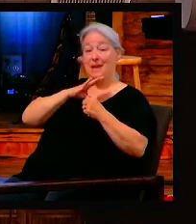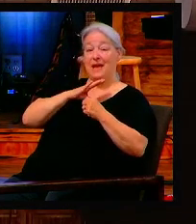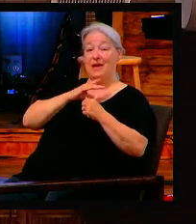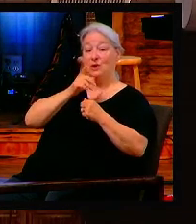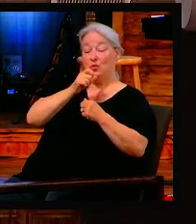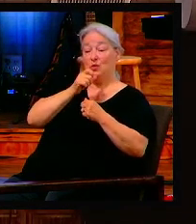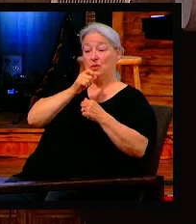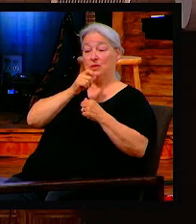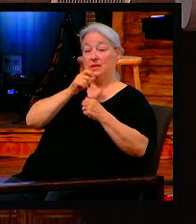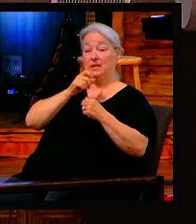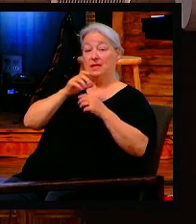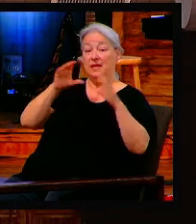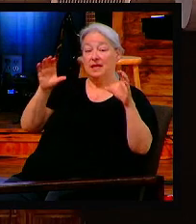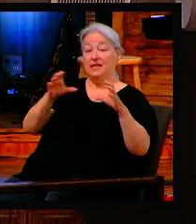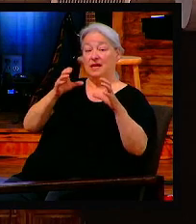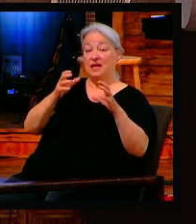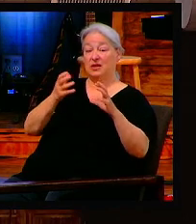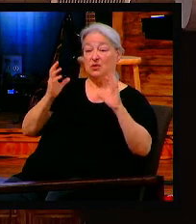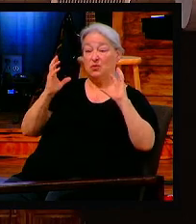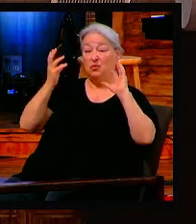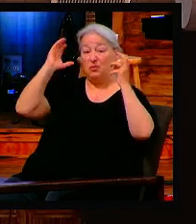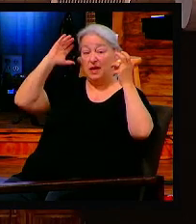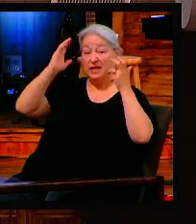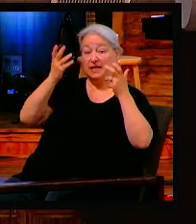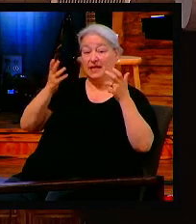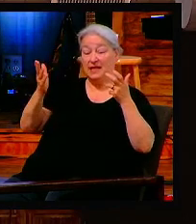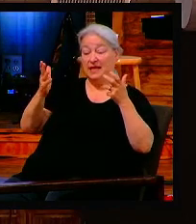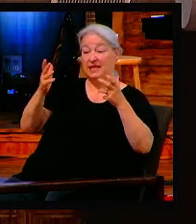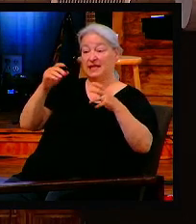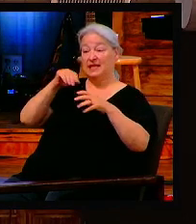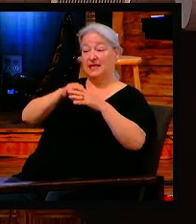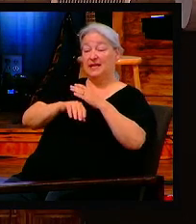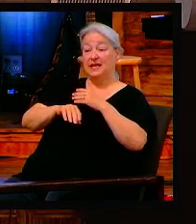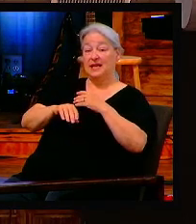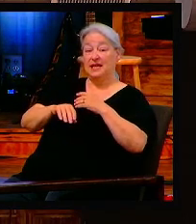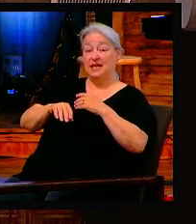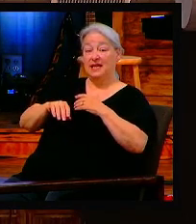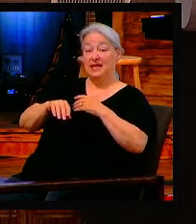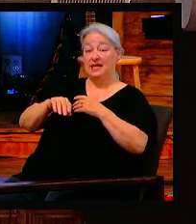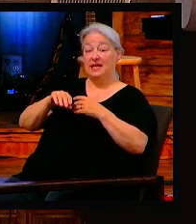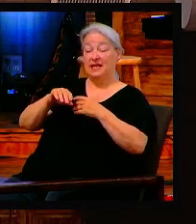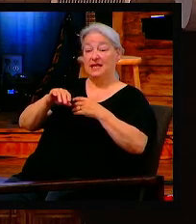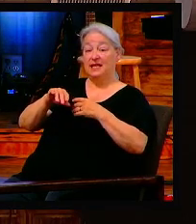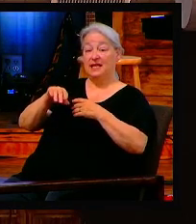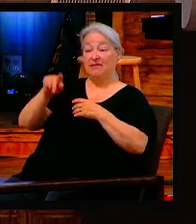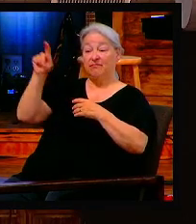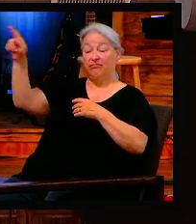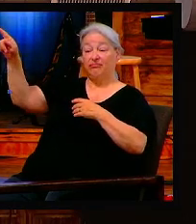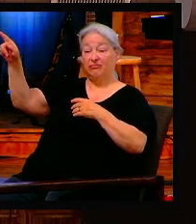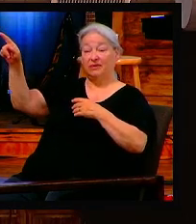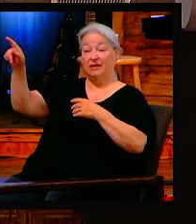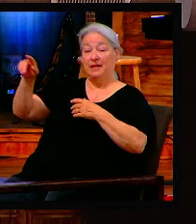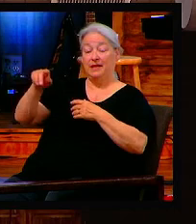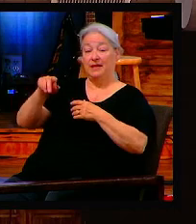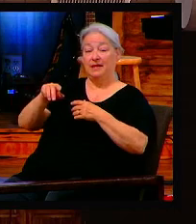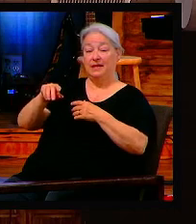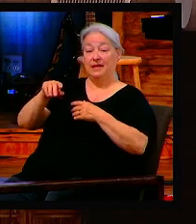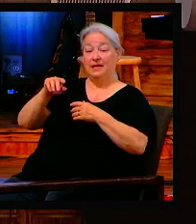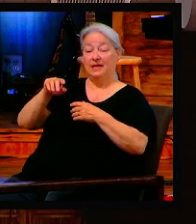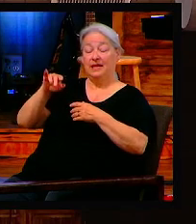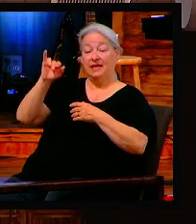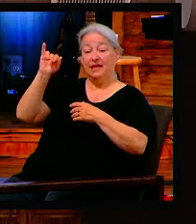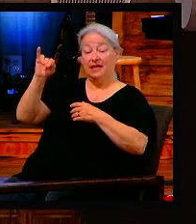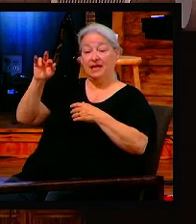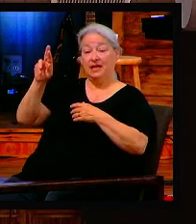multiple years. Not just he had one really cool story. He's got all kinds of stories, right? And he said, he called me one time and said, I used to